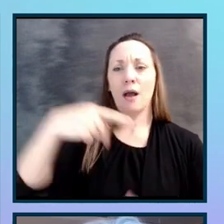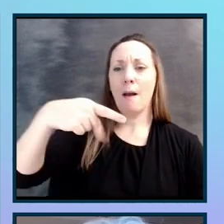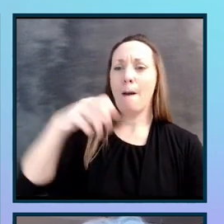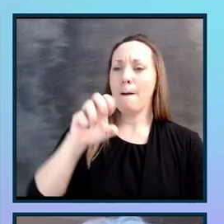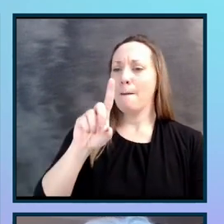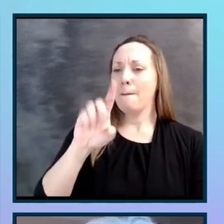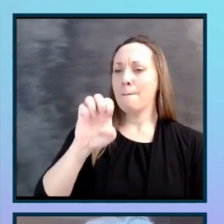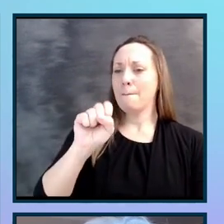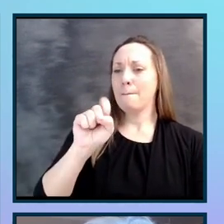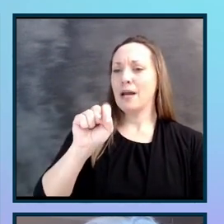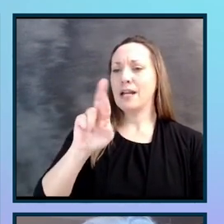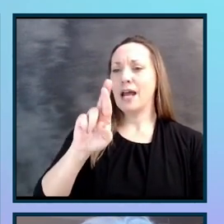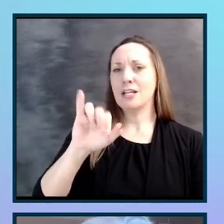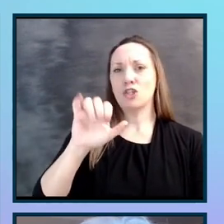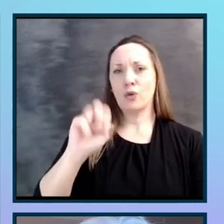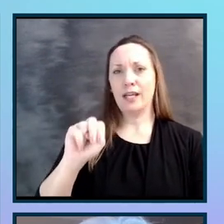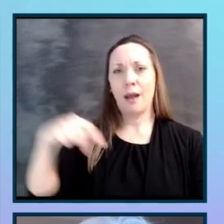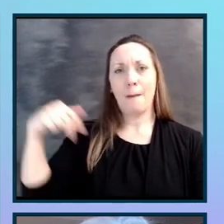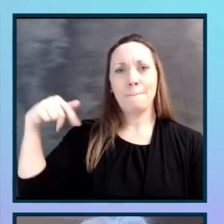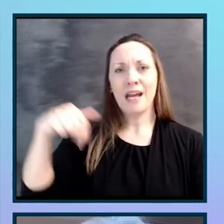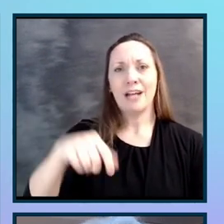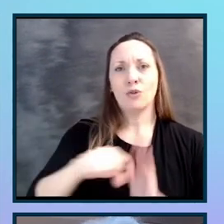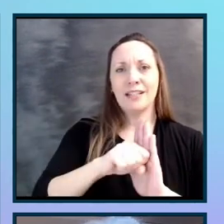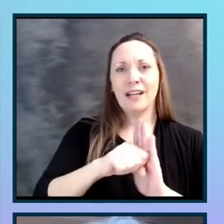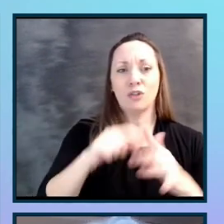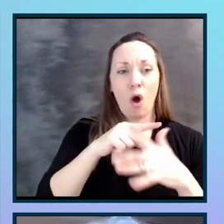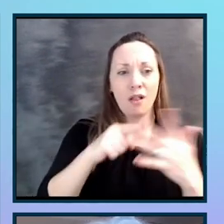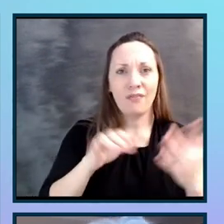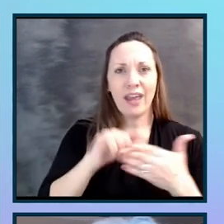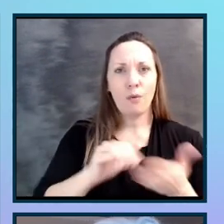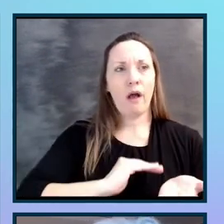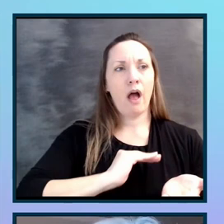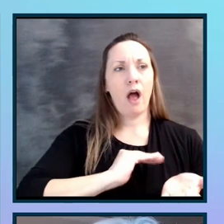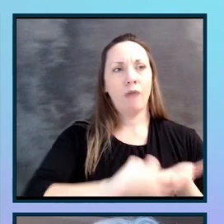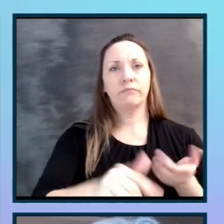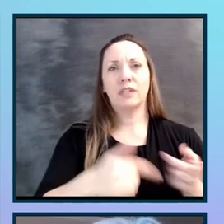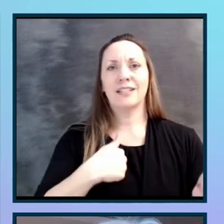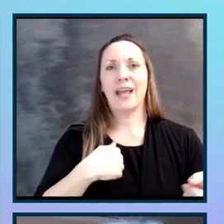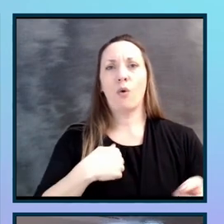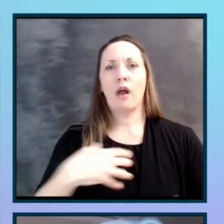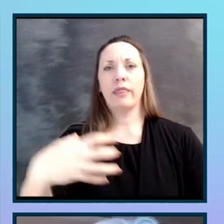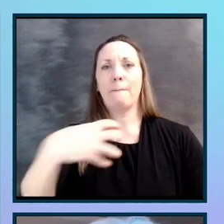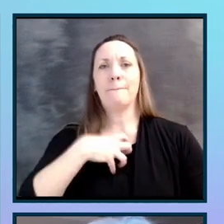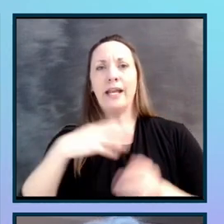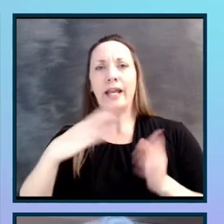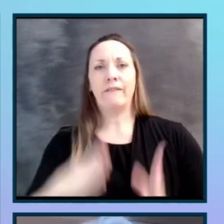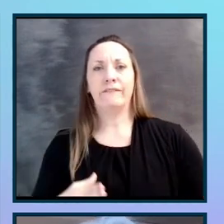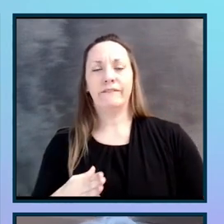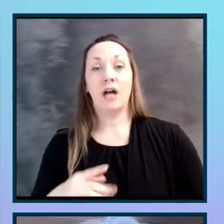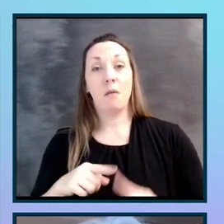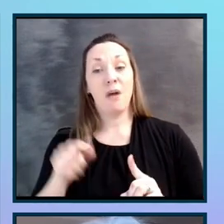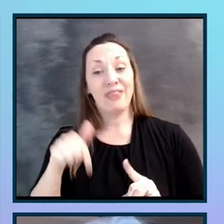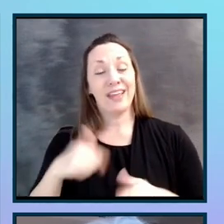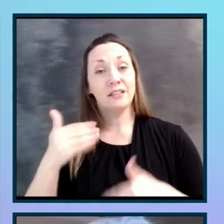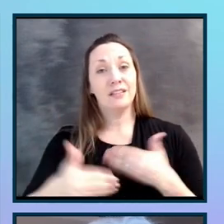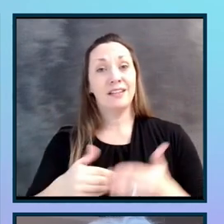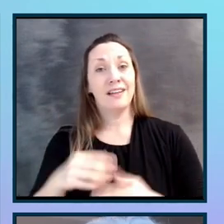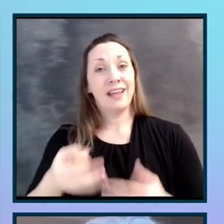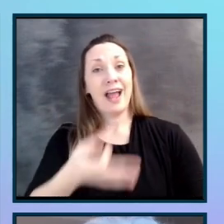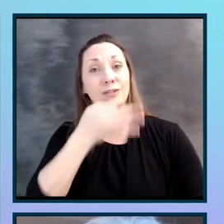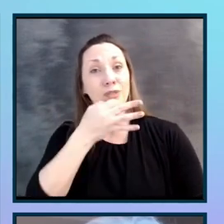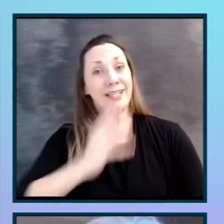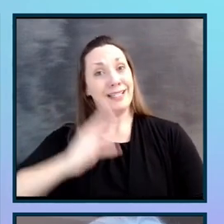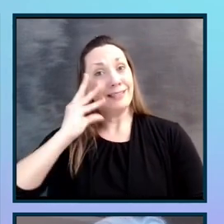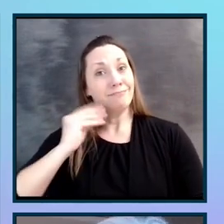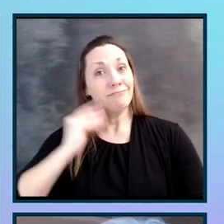all of that would have been discounted because they were the plaintiffs. But in this process, the expertise of disabled people can